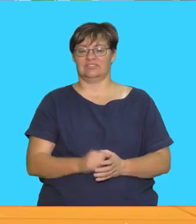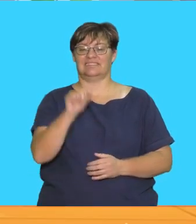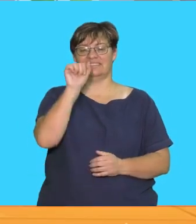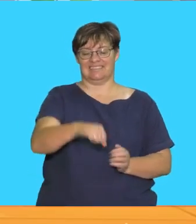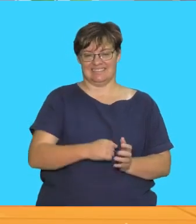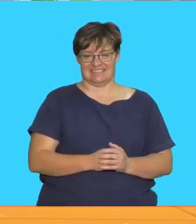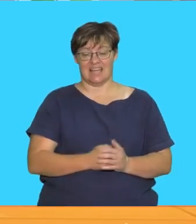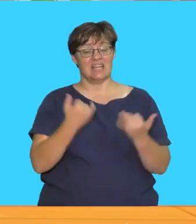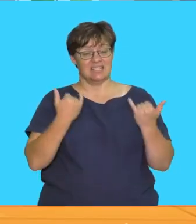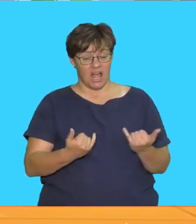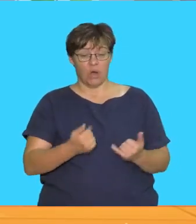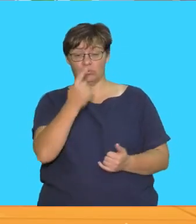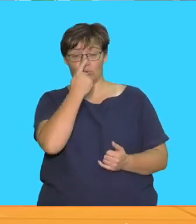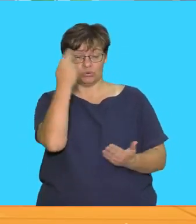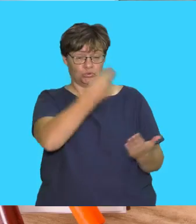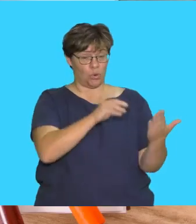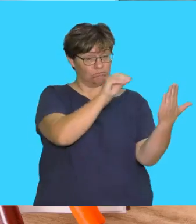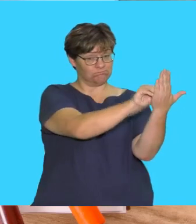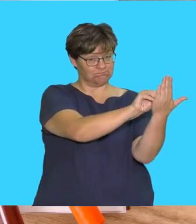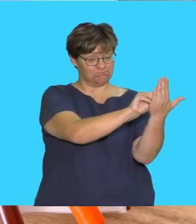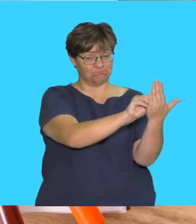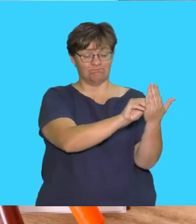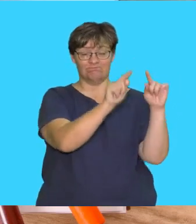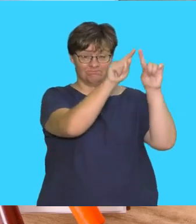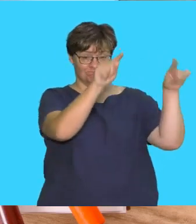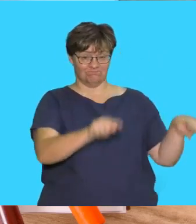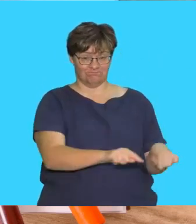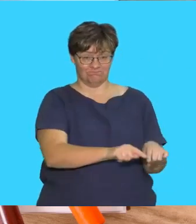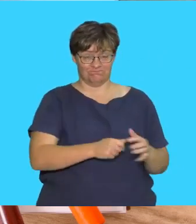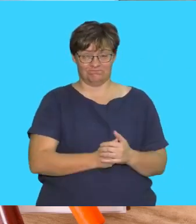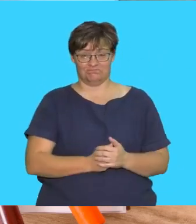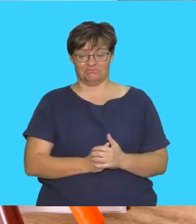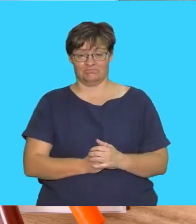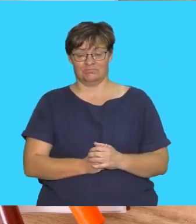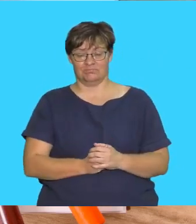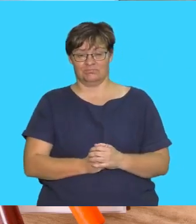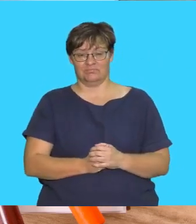yes now draw a nose on the head on your piece of paper